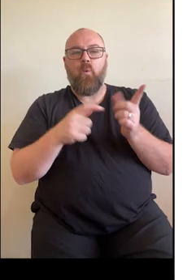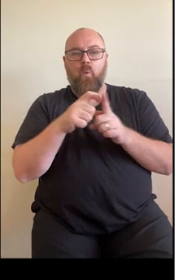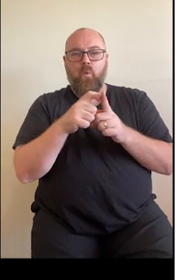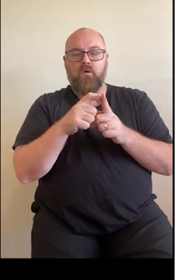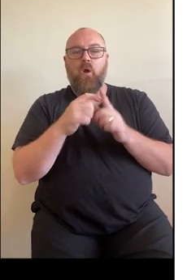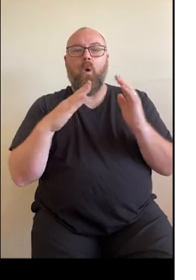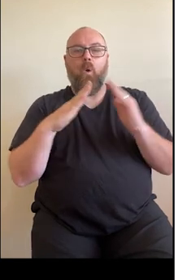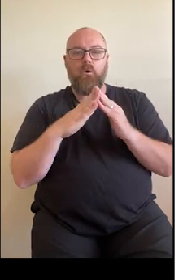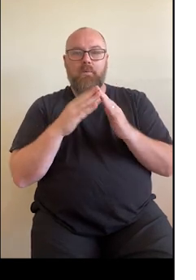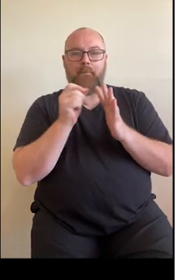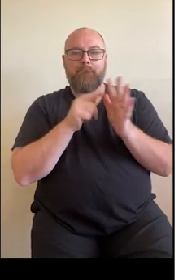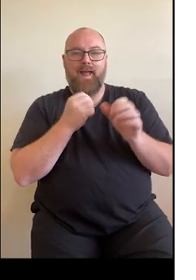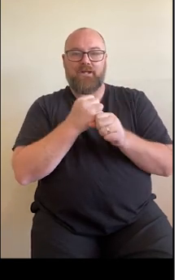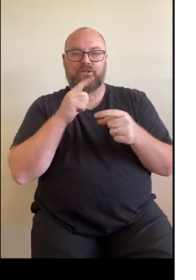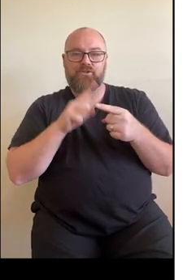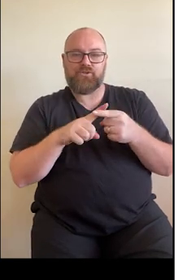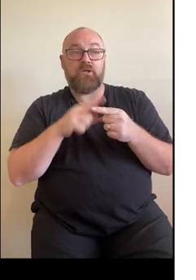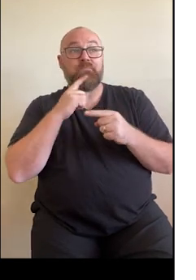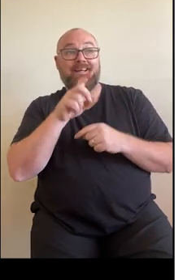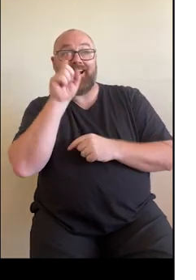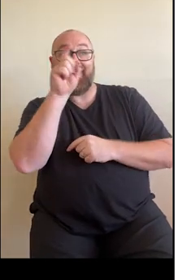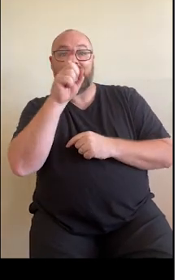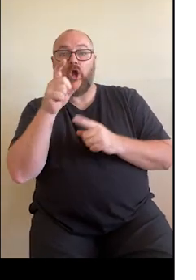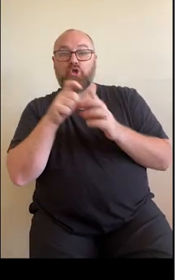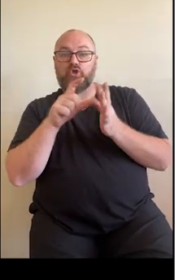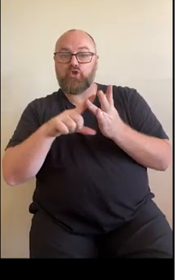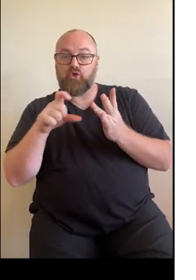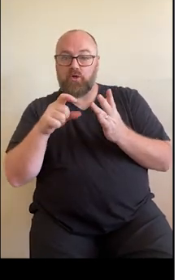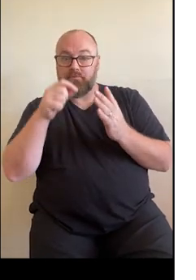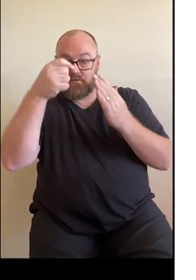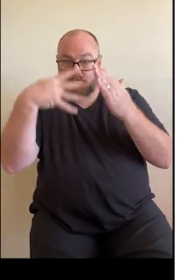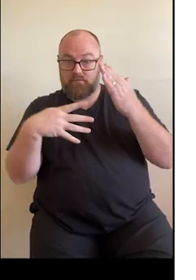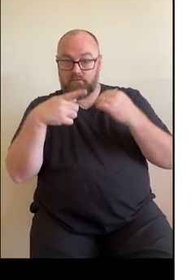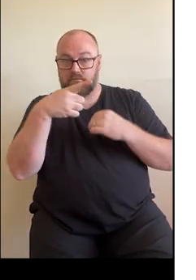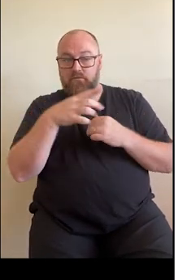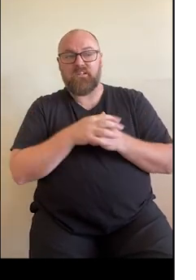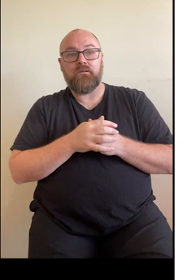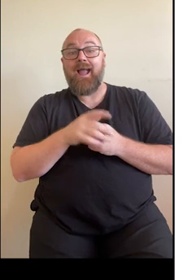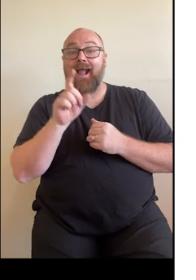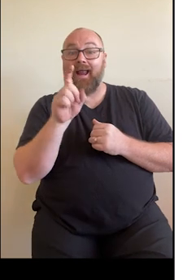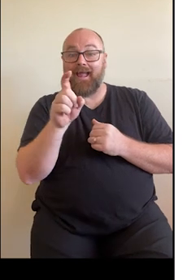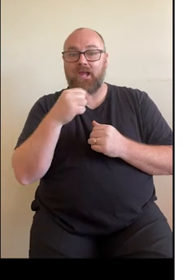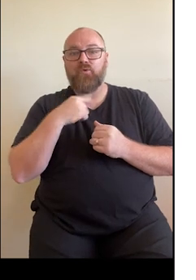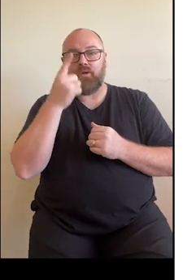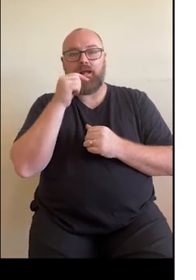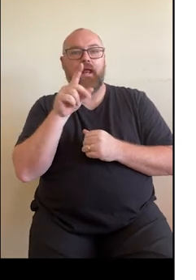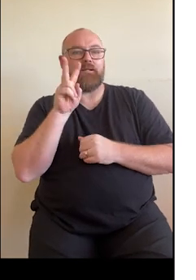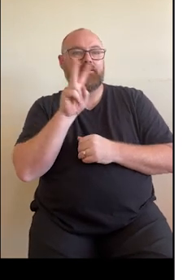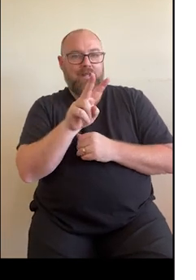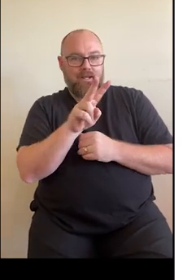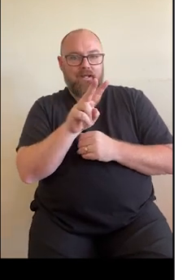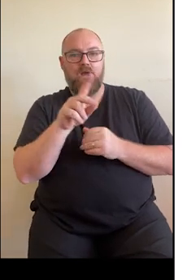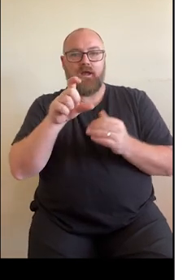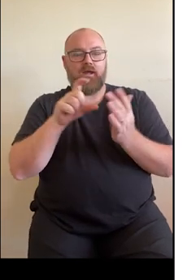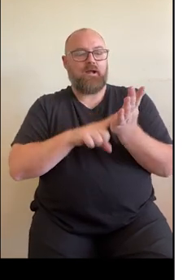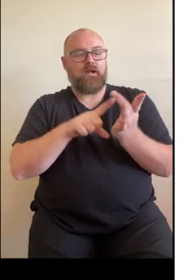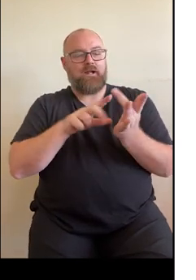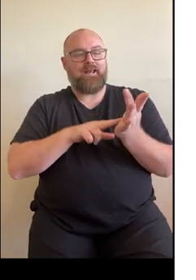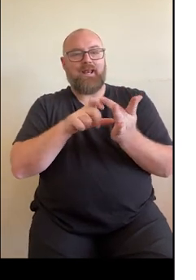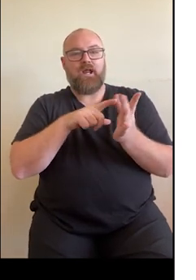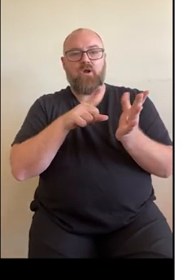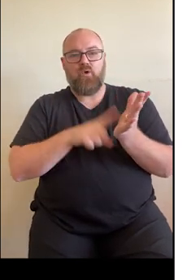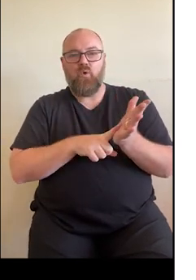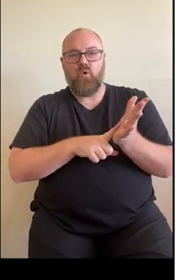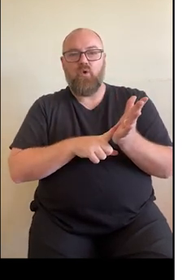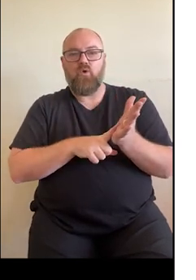And you can see the documents tab at the top. Click on that and you'll be able to select clinical records from the